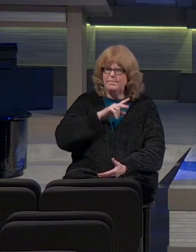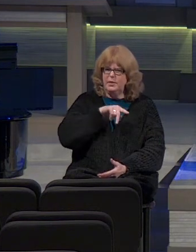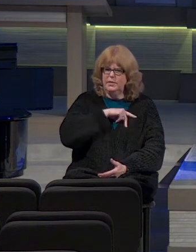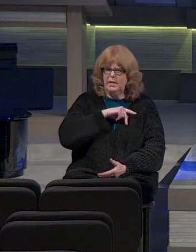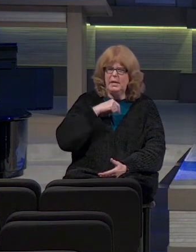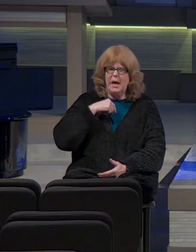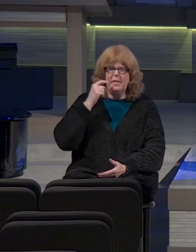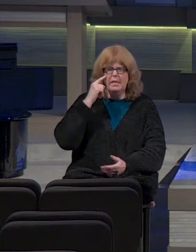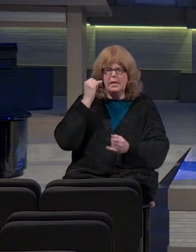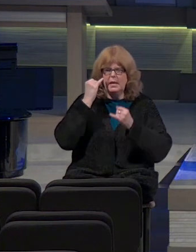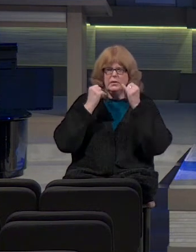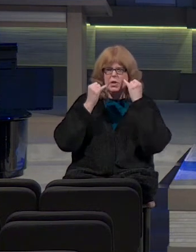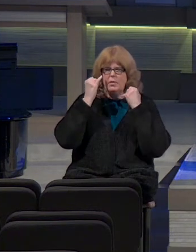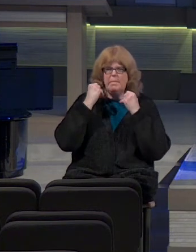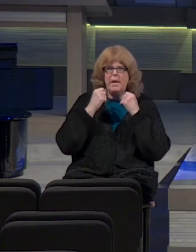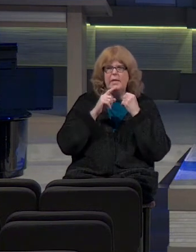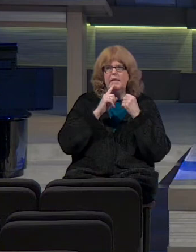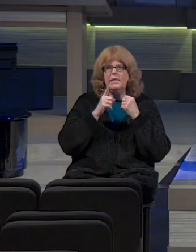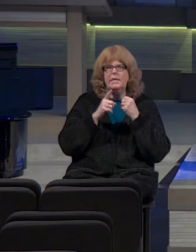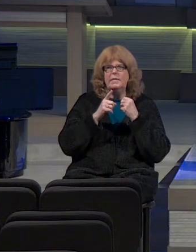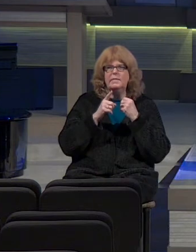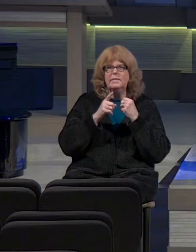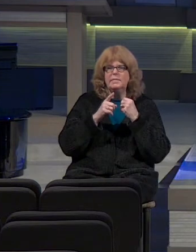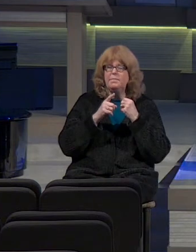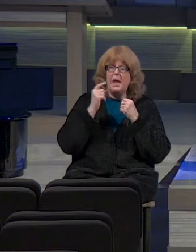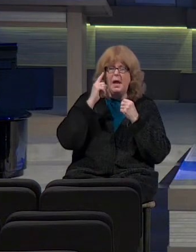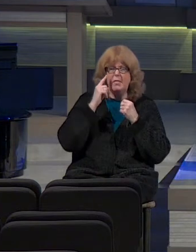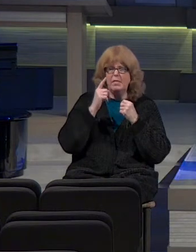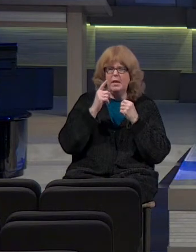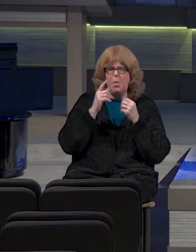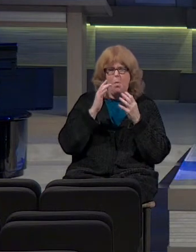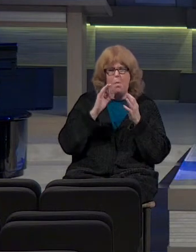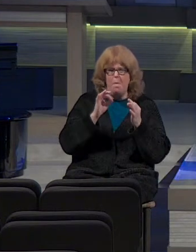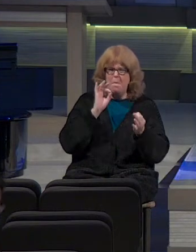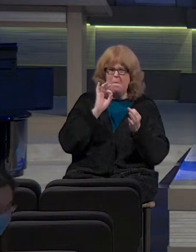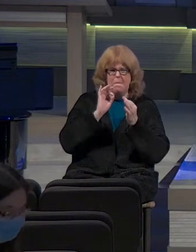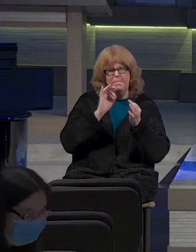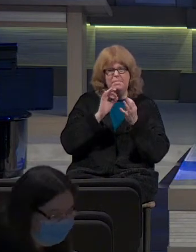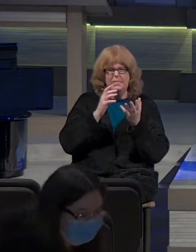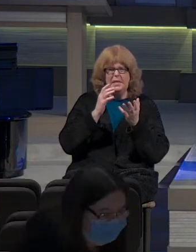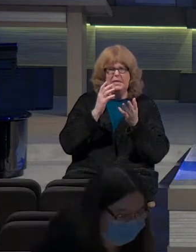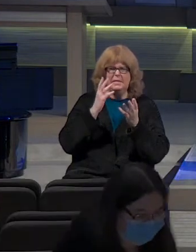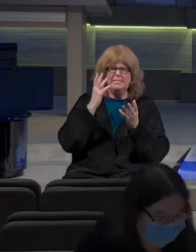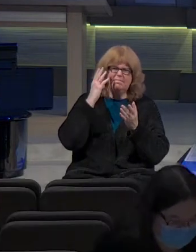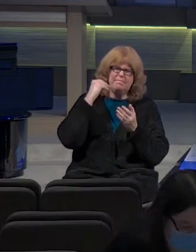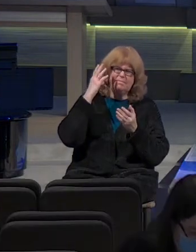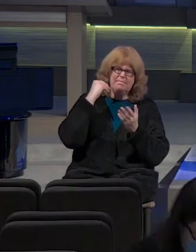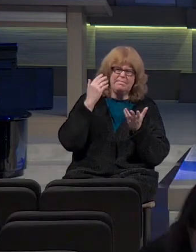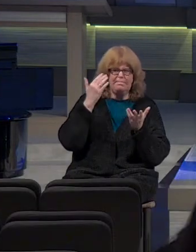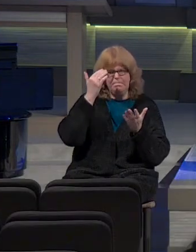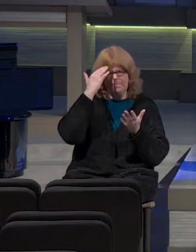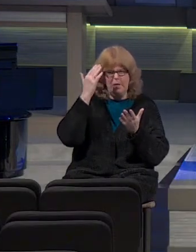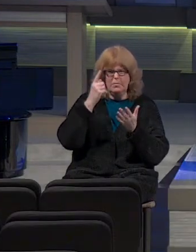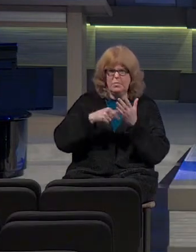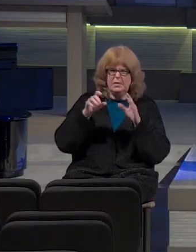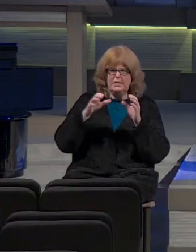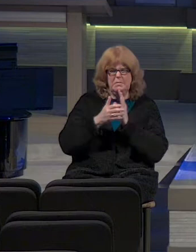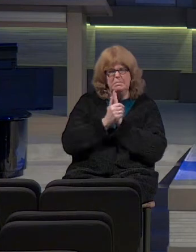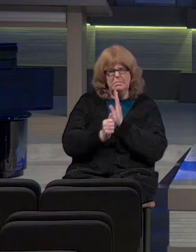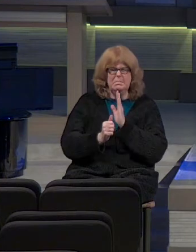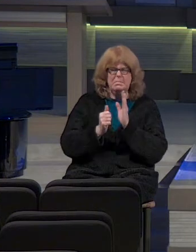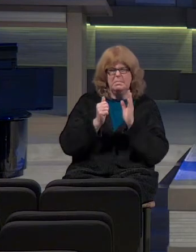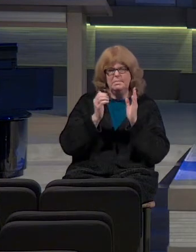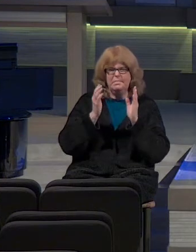of Jeremiah as being one of these guys that is, has it all together from day one. You know, he just, he knows it, he's got it pieced